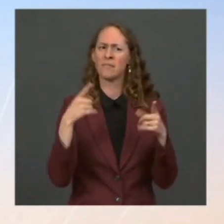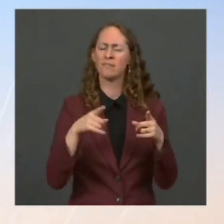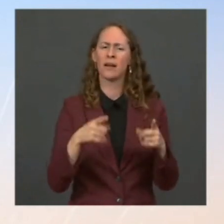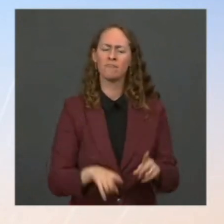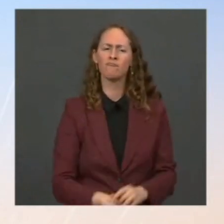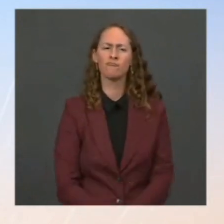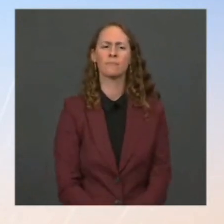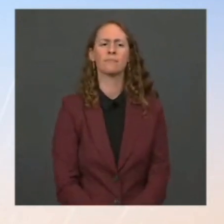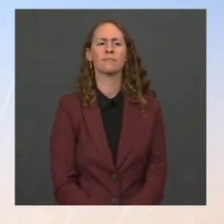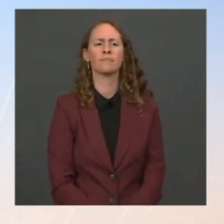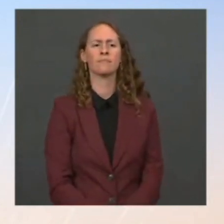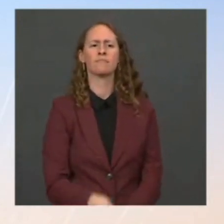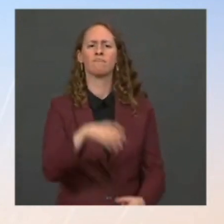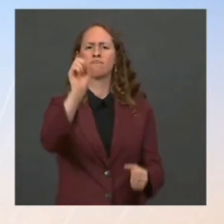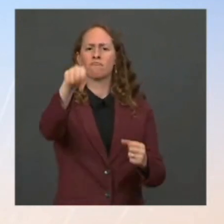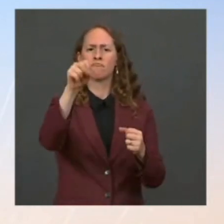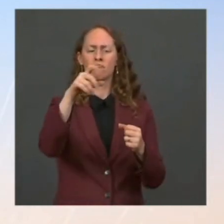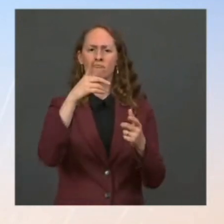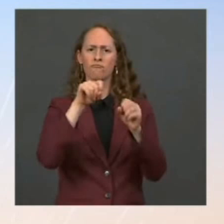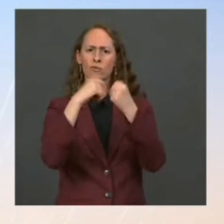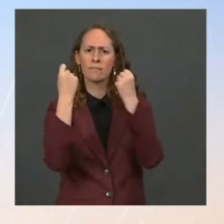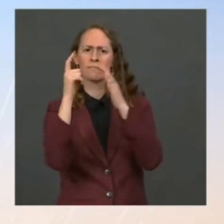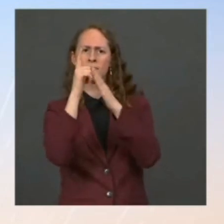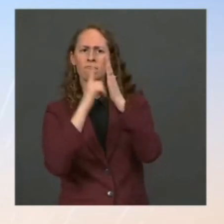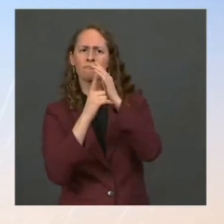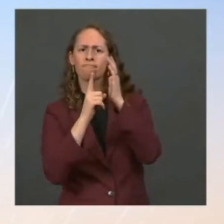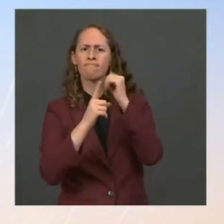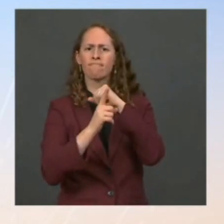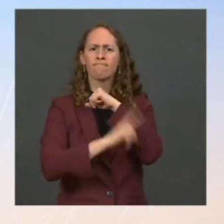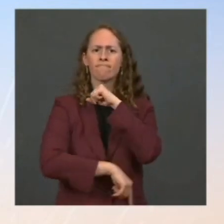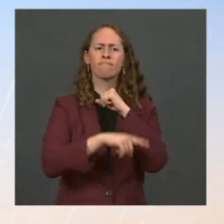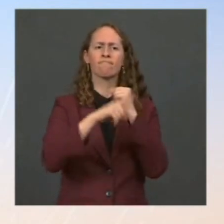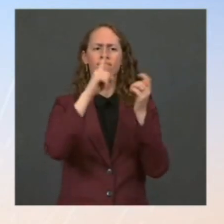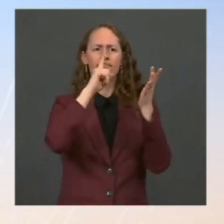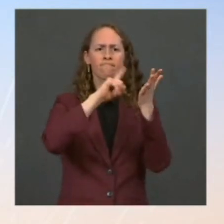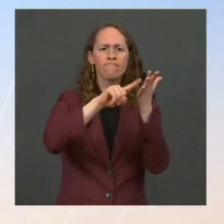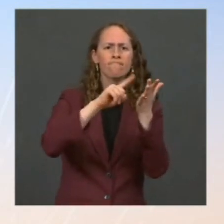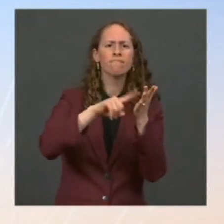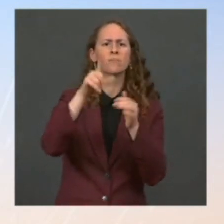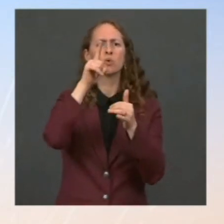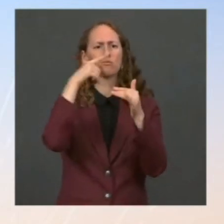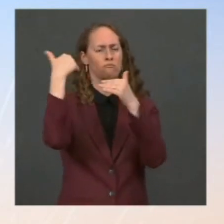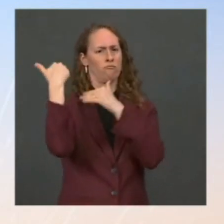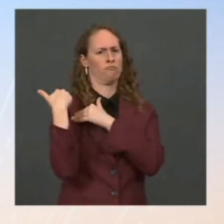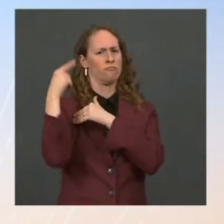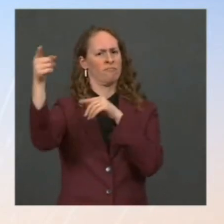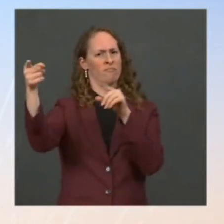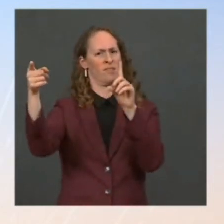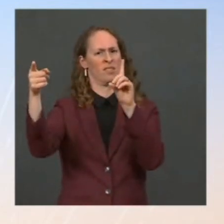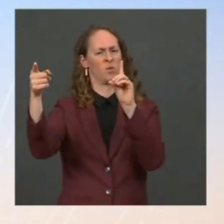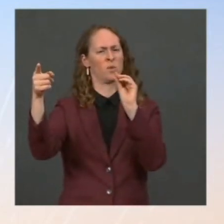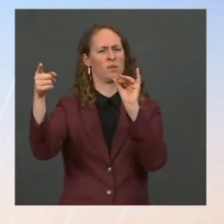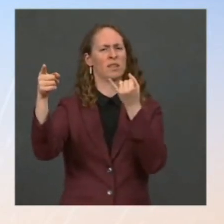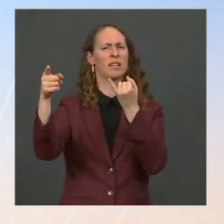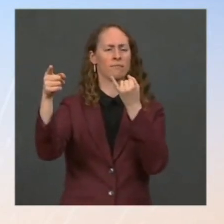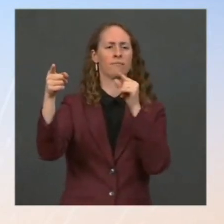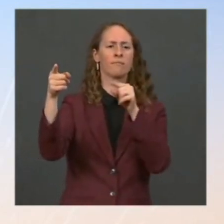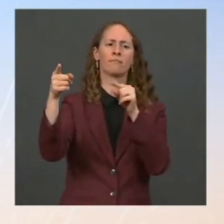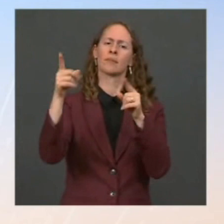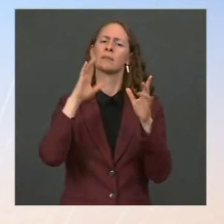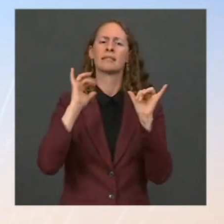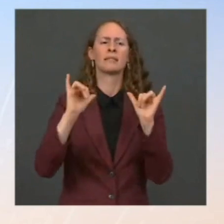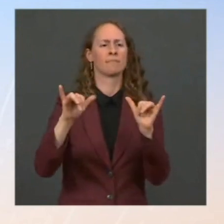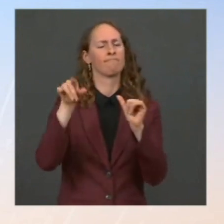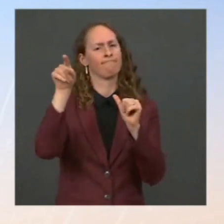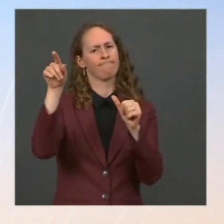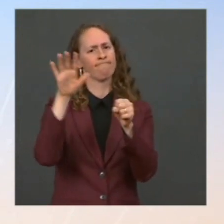investigations or investigations that are under the independent purview of the Justice Department, something that will continue to be under the independent purview